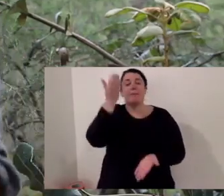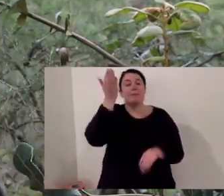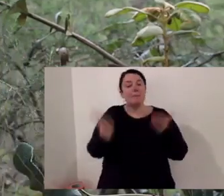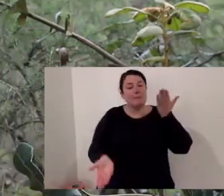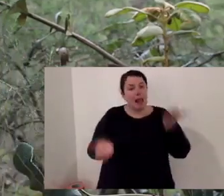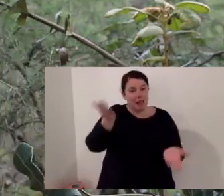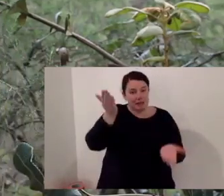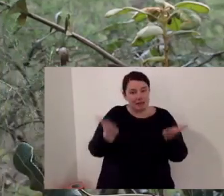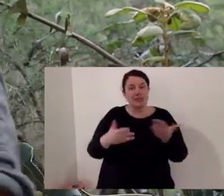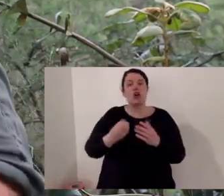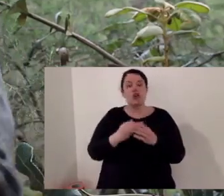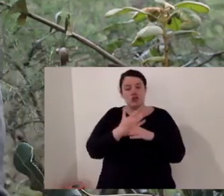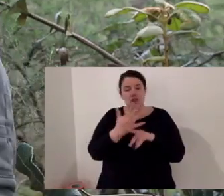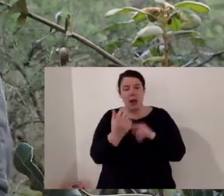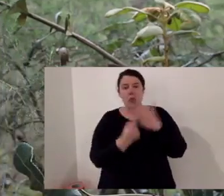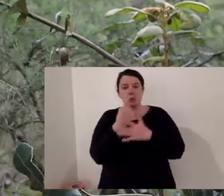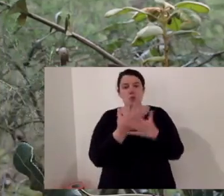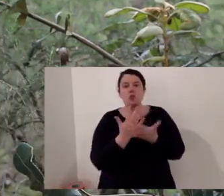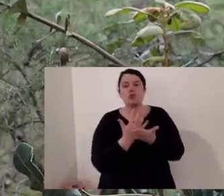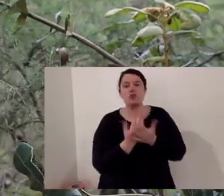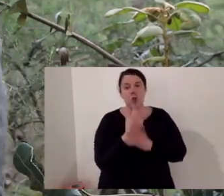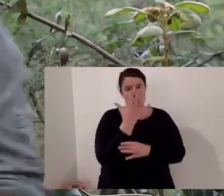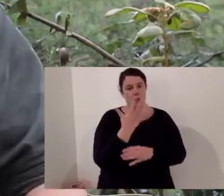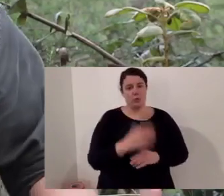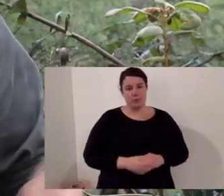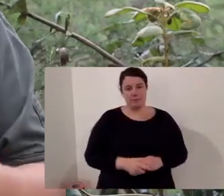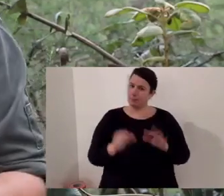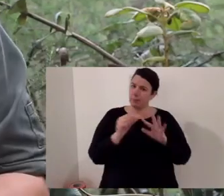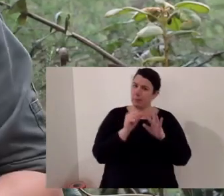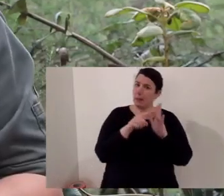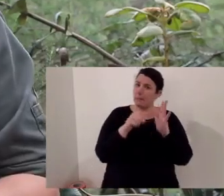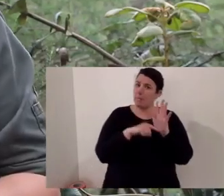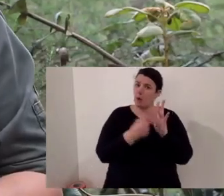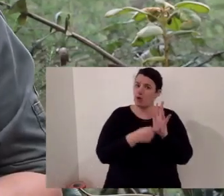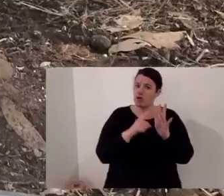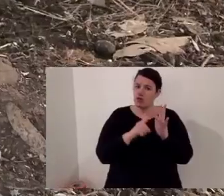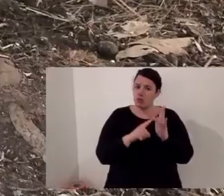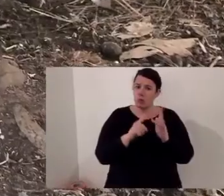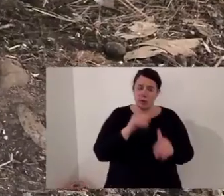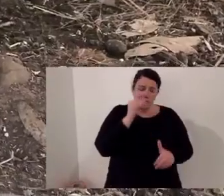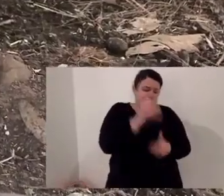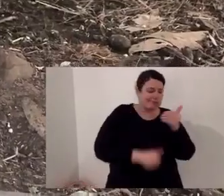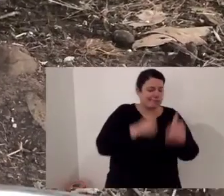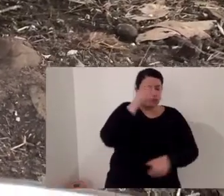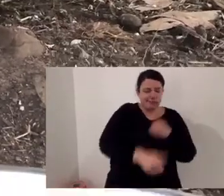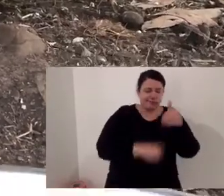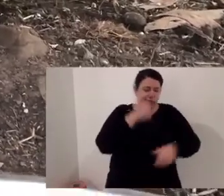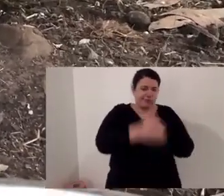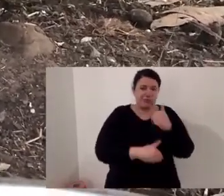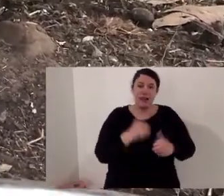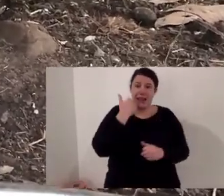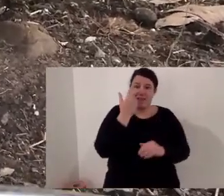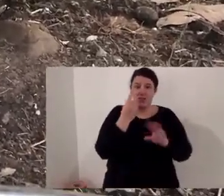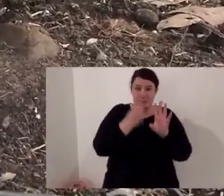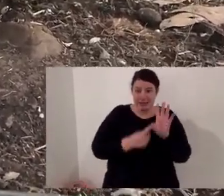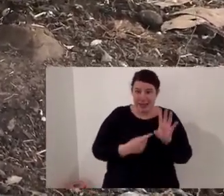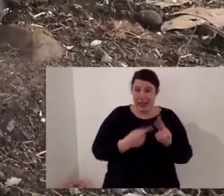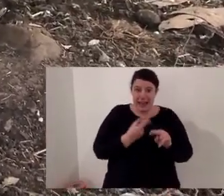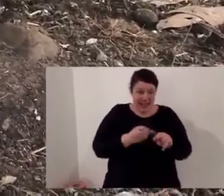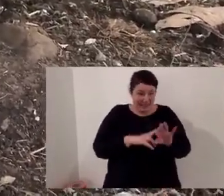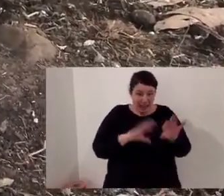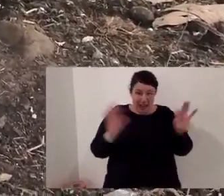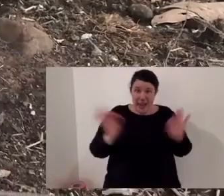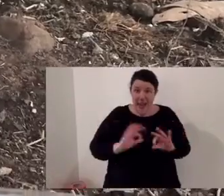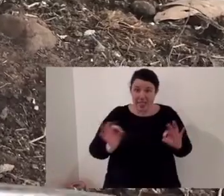keep in balance their effect on the environment. Now if we come to a little potteroo a potteroo turns over so much dirt